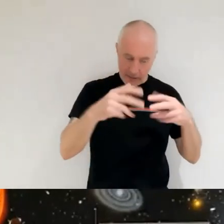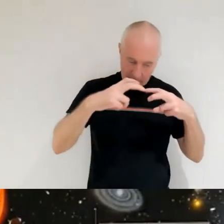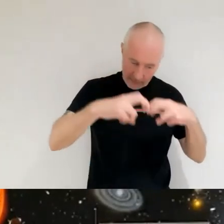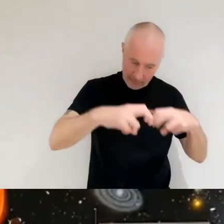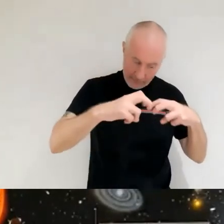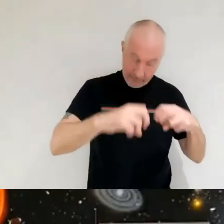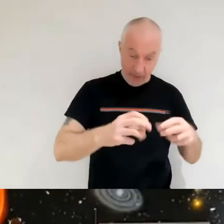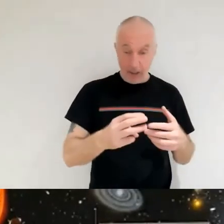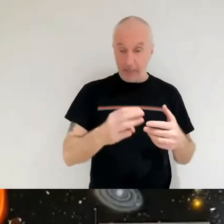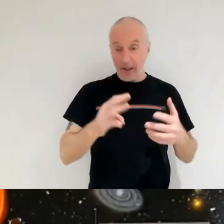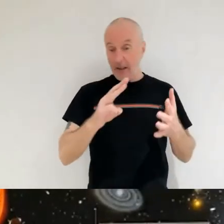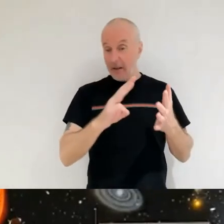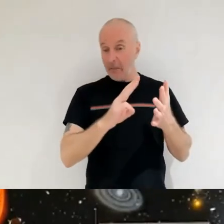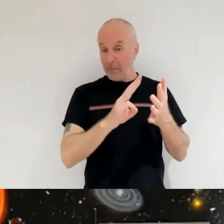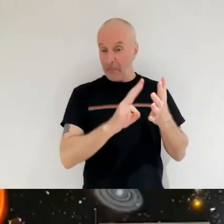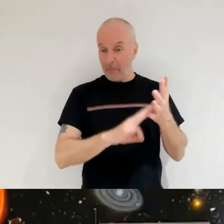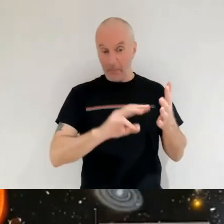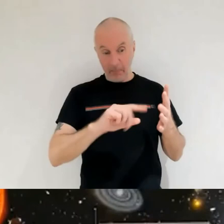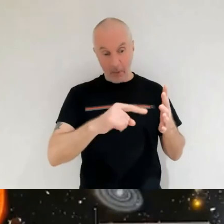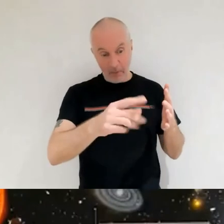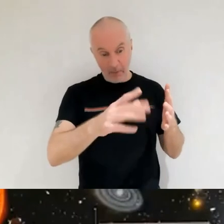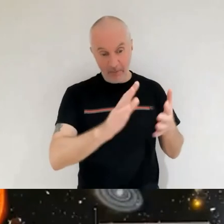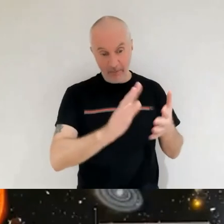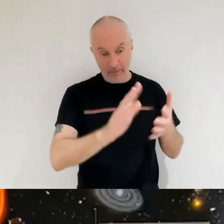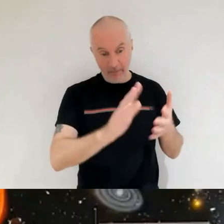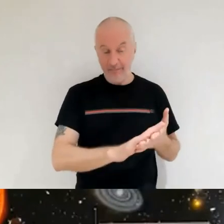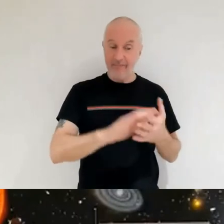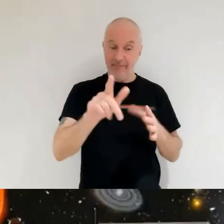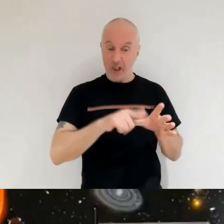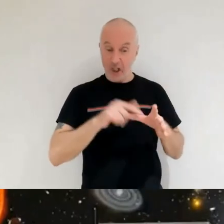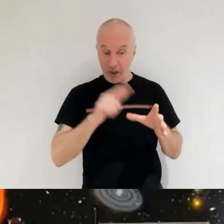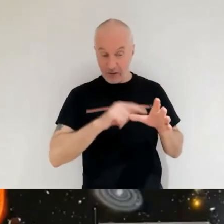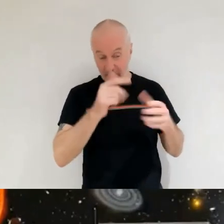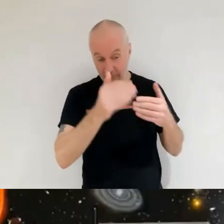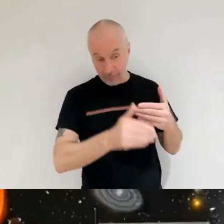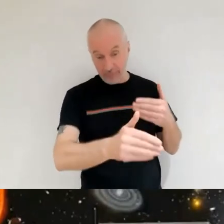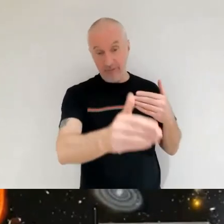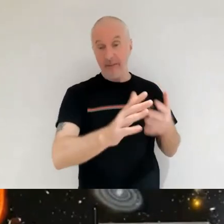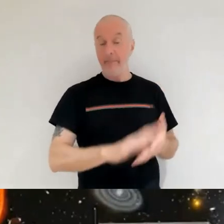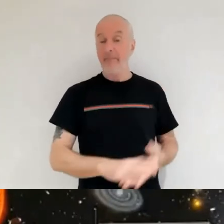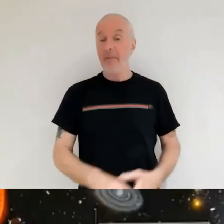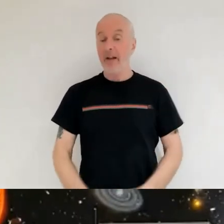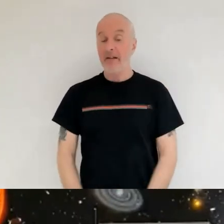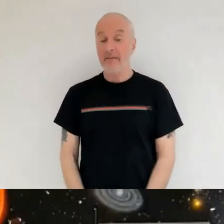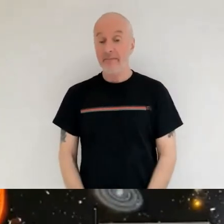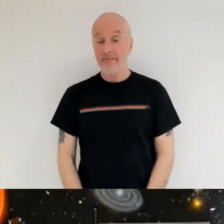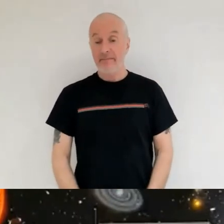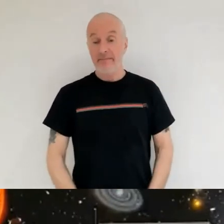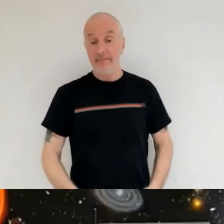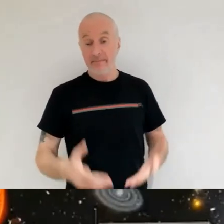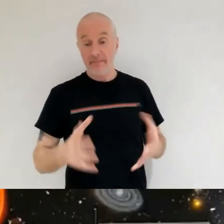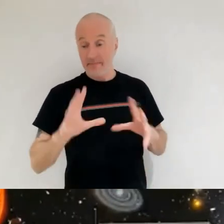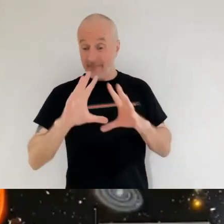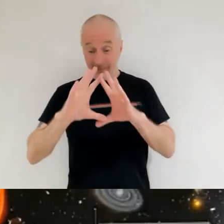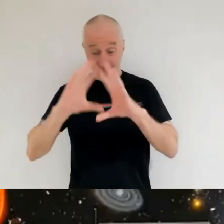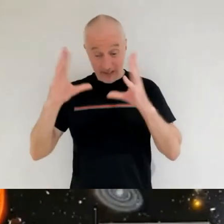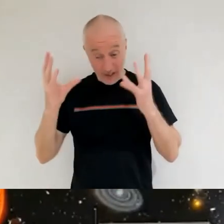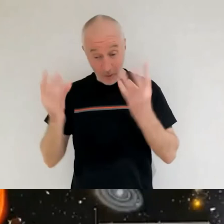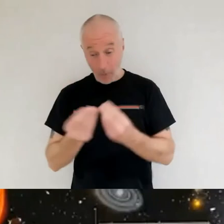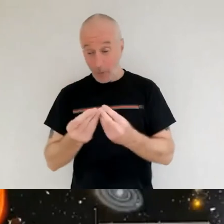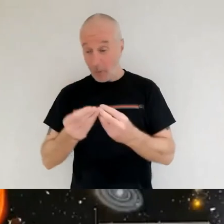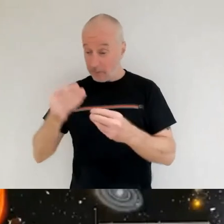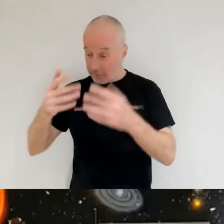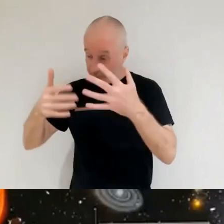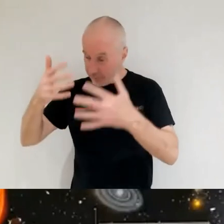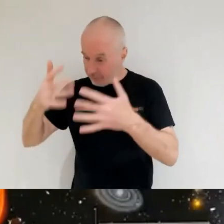months or even years just on their own projects and then they won't even use all of that data that comes through if you're using